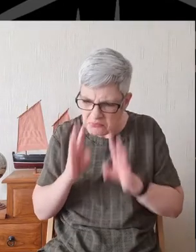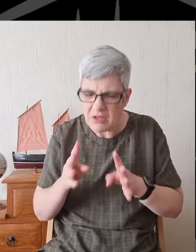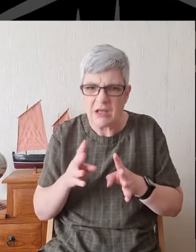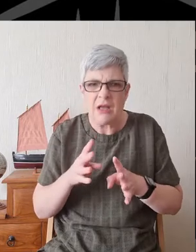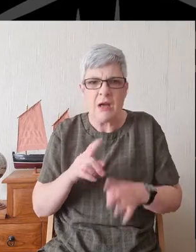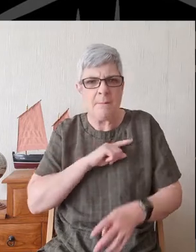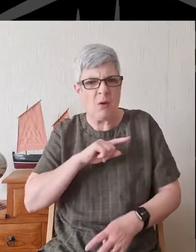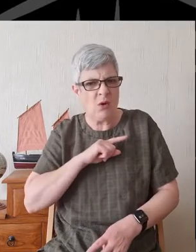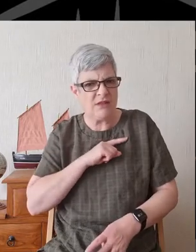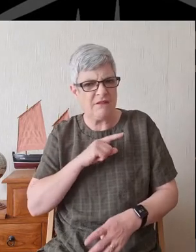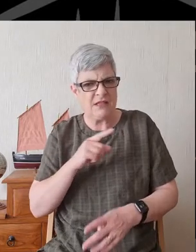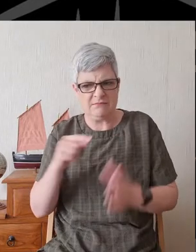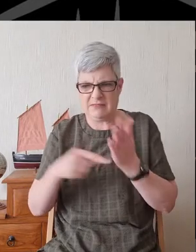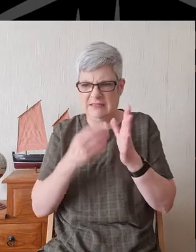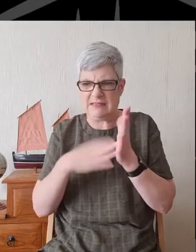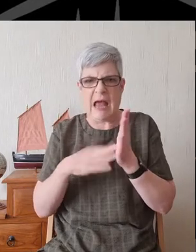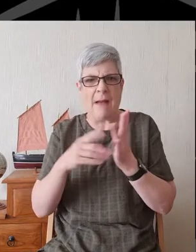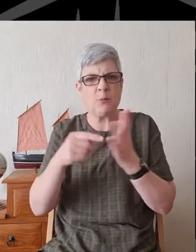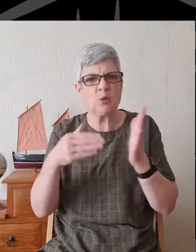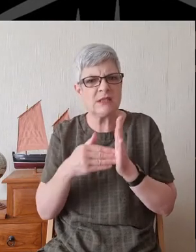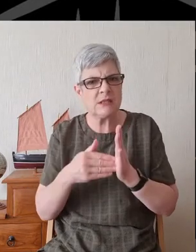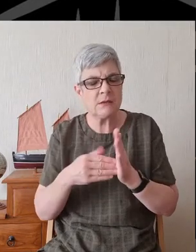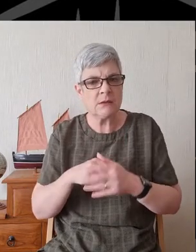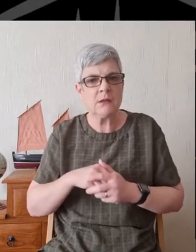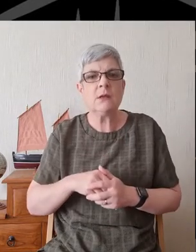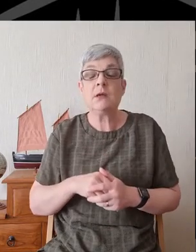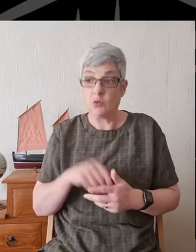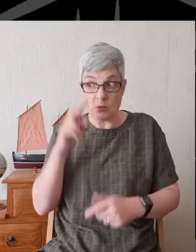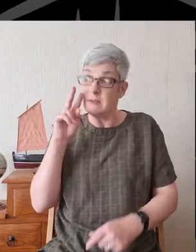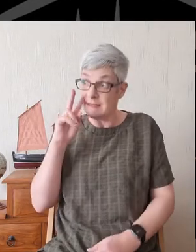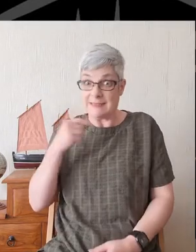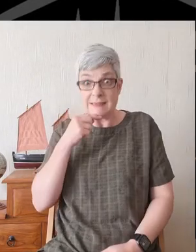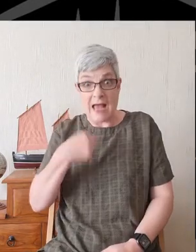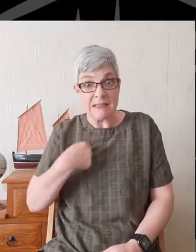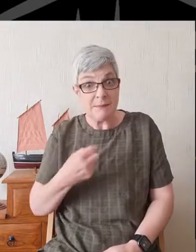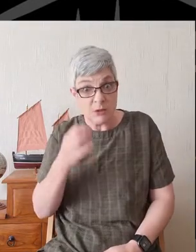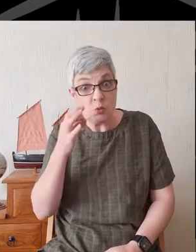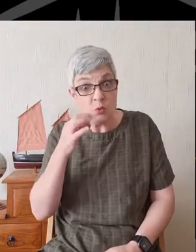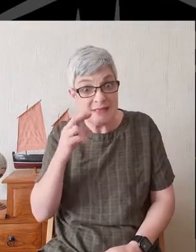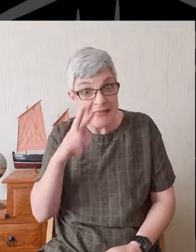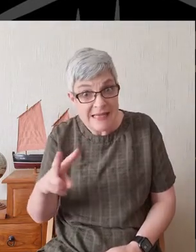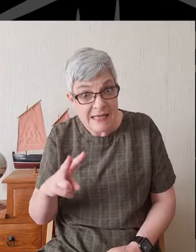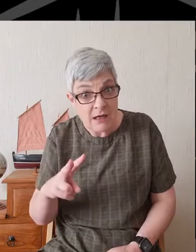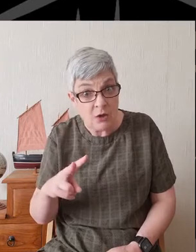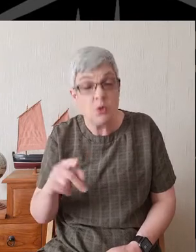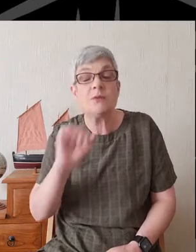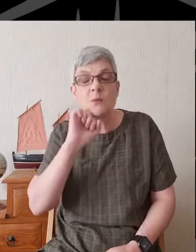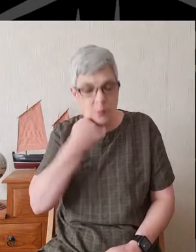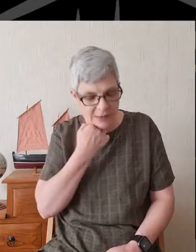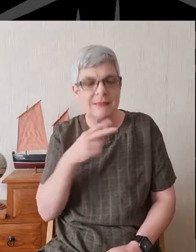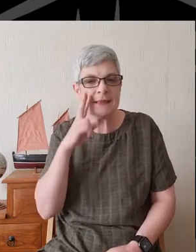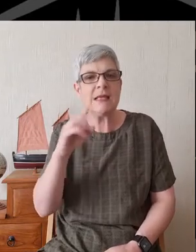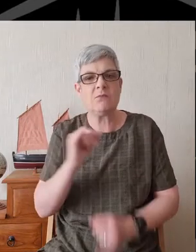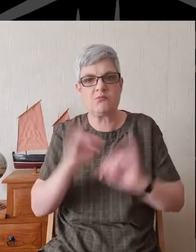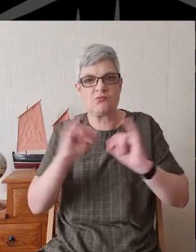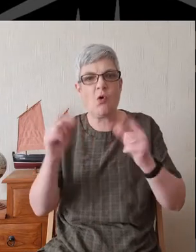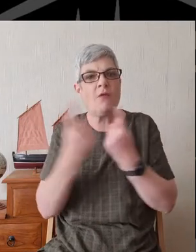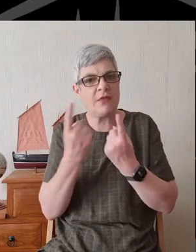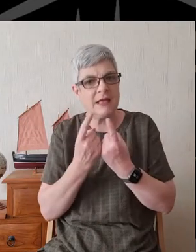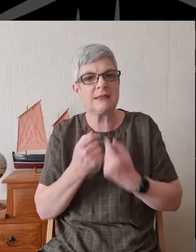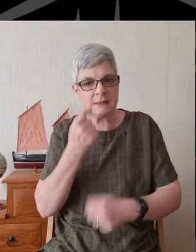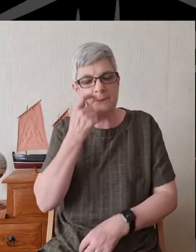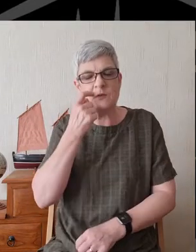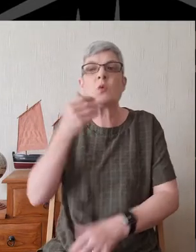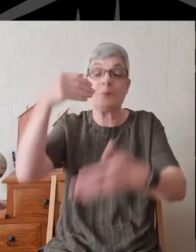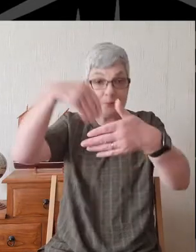man? You will see things that are even more detestable than this. He then brought me into the